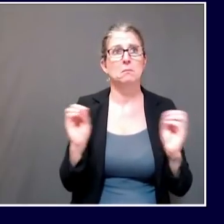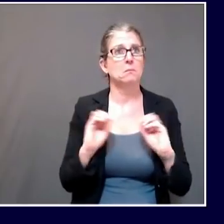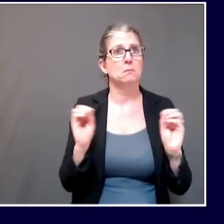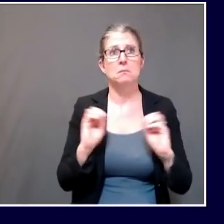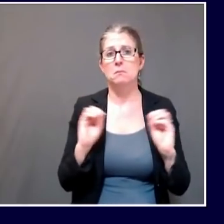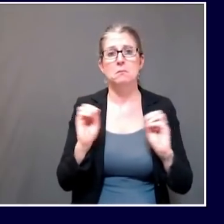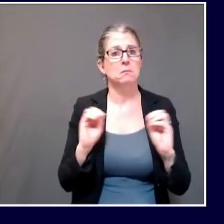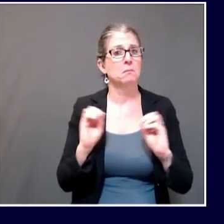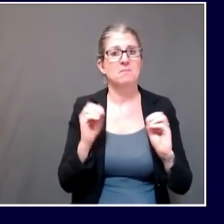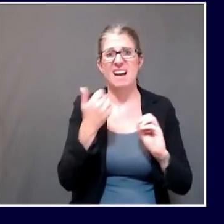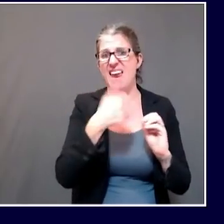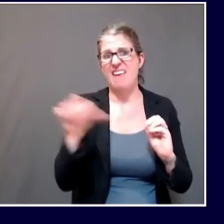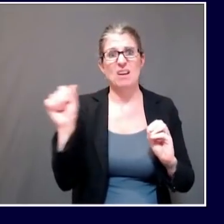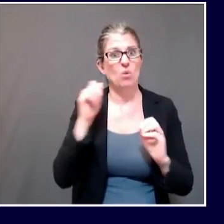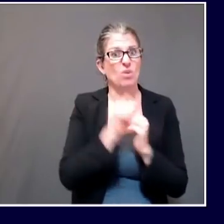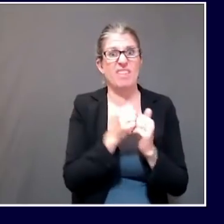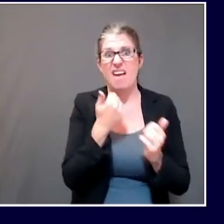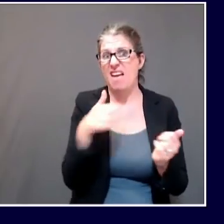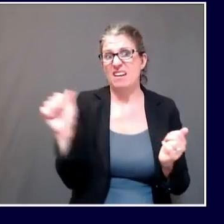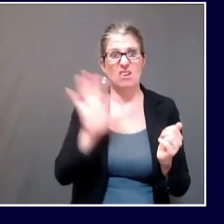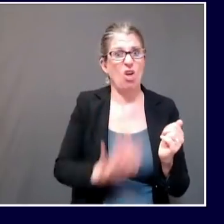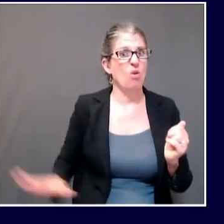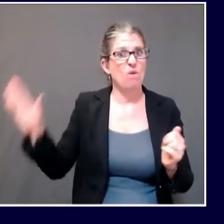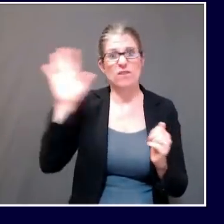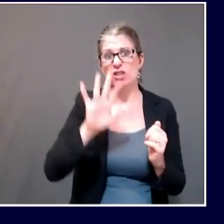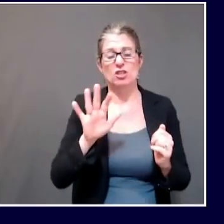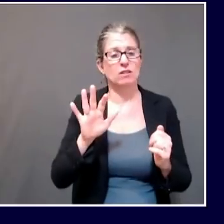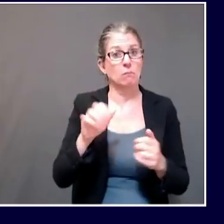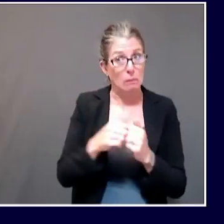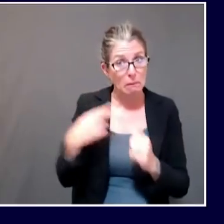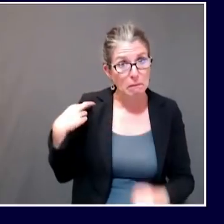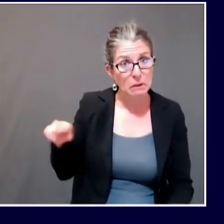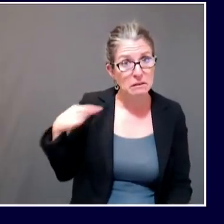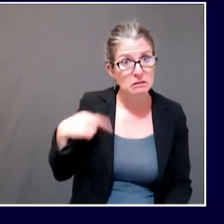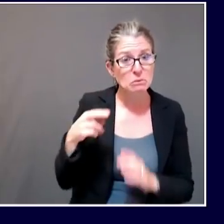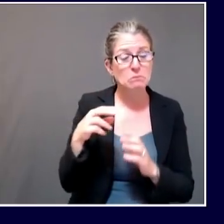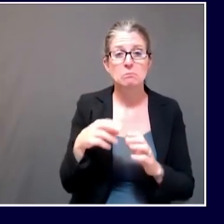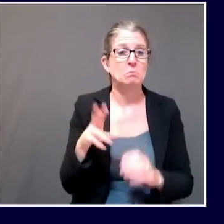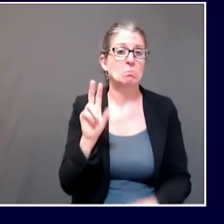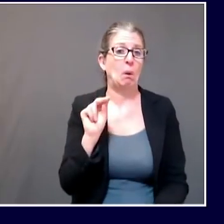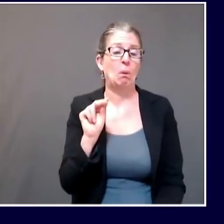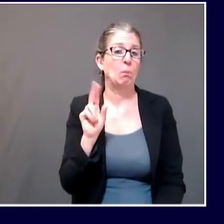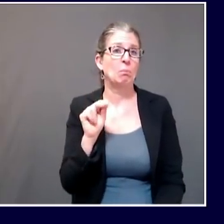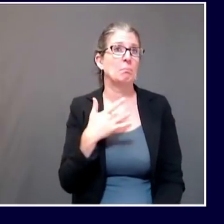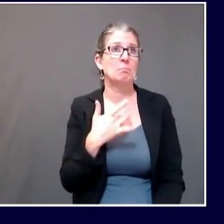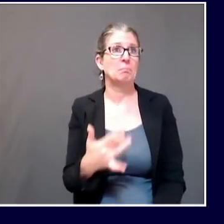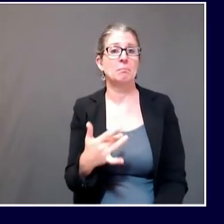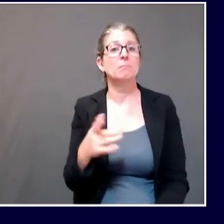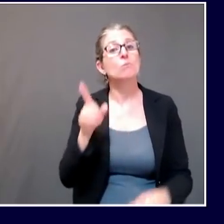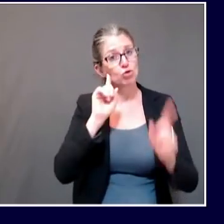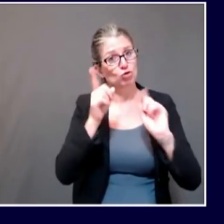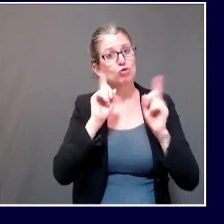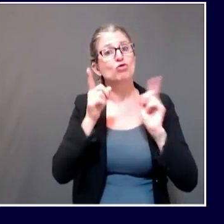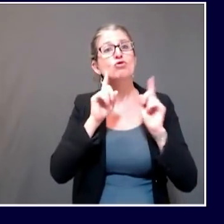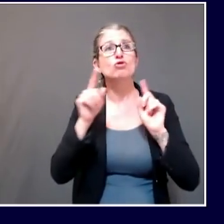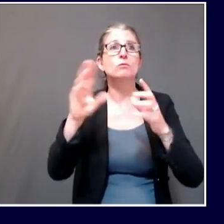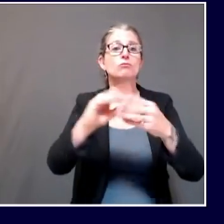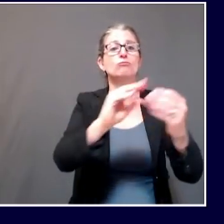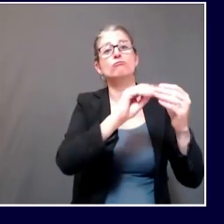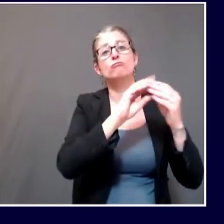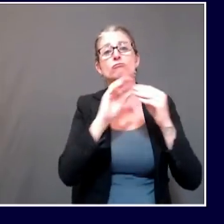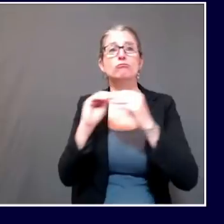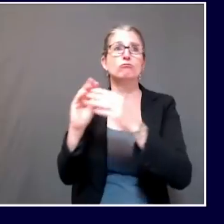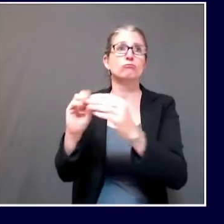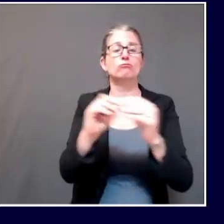when we've heard about events at either religious organizations or non-religious organizations about the rules for